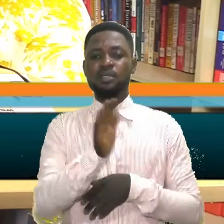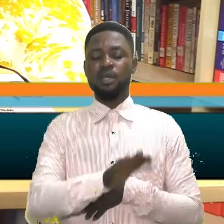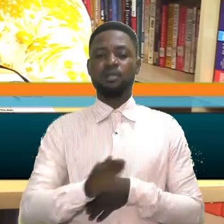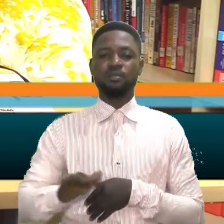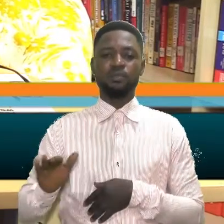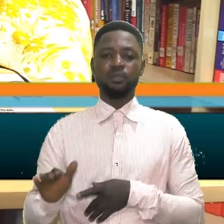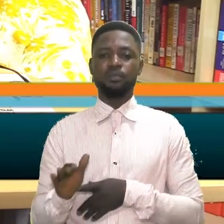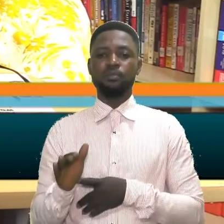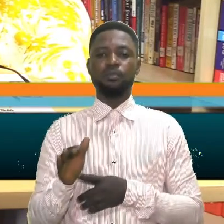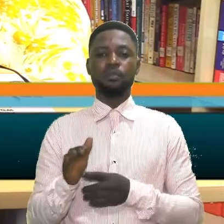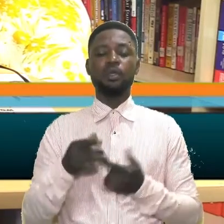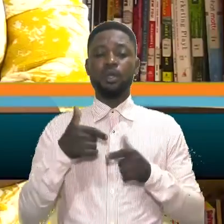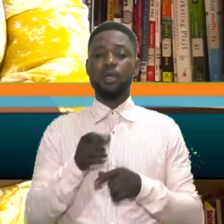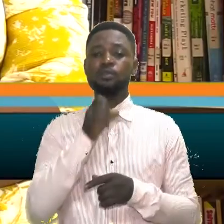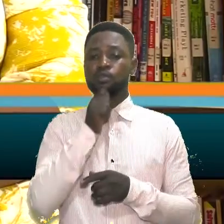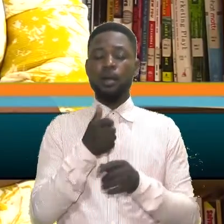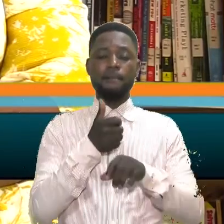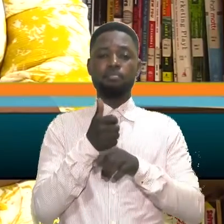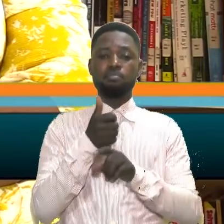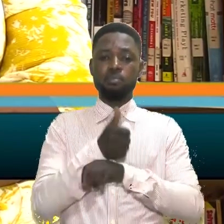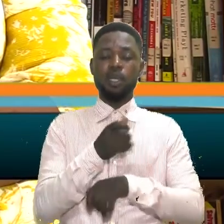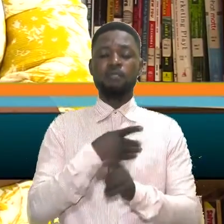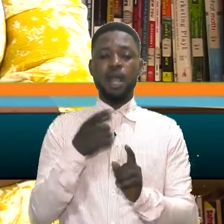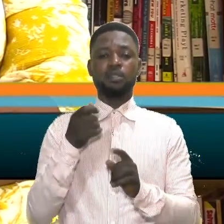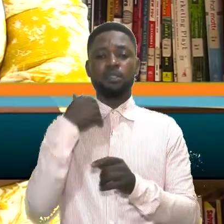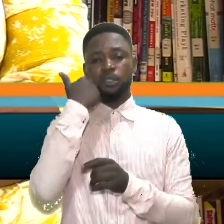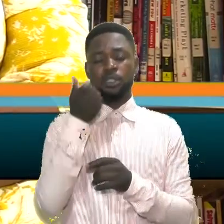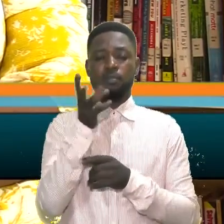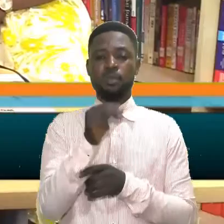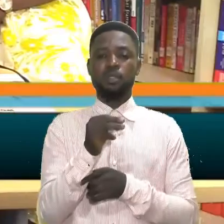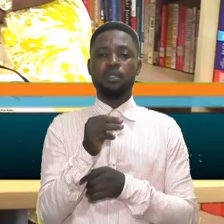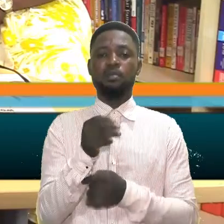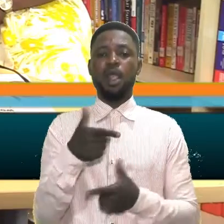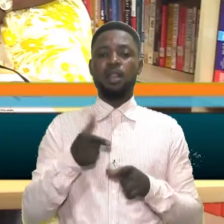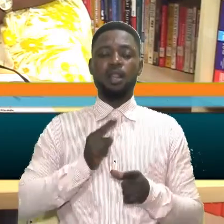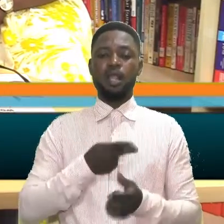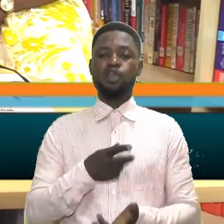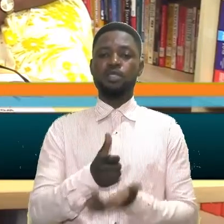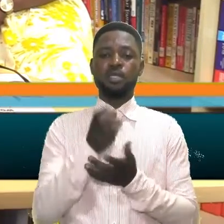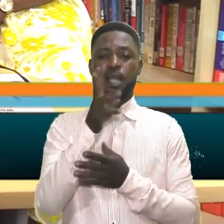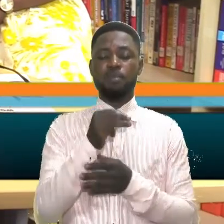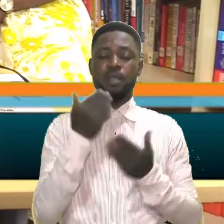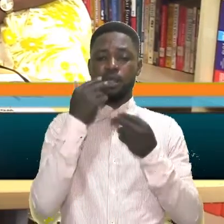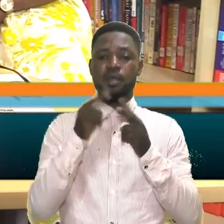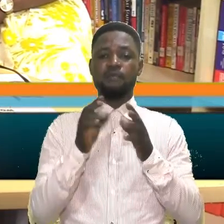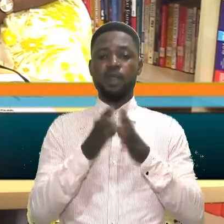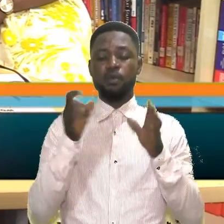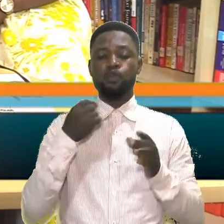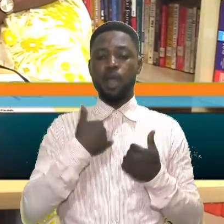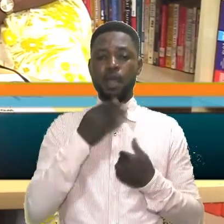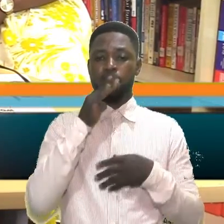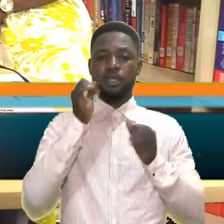children are threatening their coercion to it. Let's not blame and shame them. Let's help them. Thank you very much, Mrs. Ajayik Ayode.